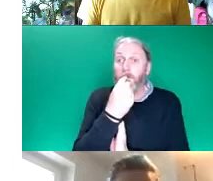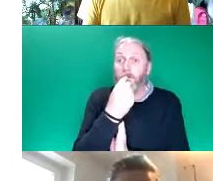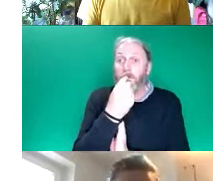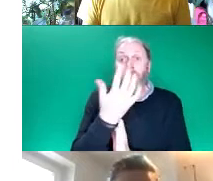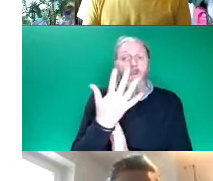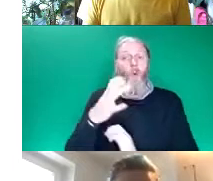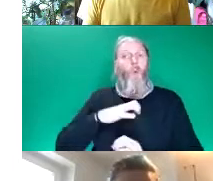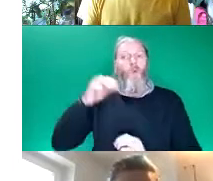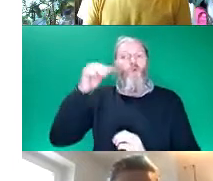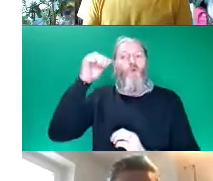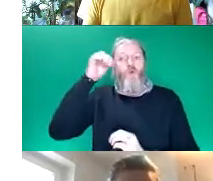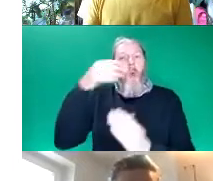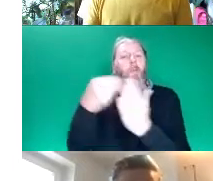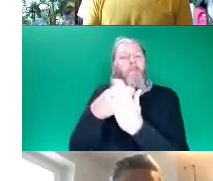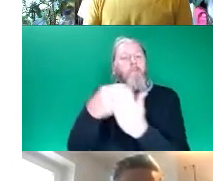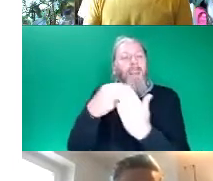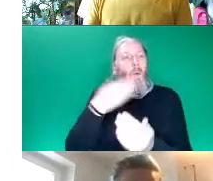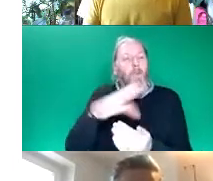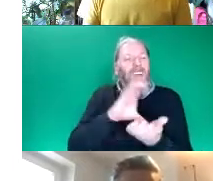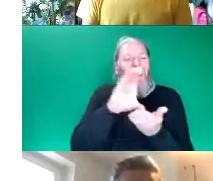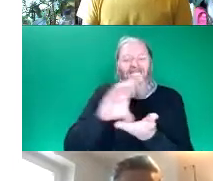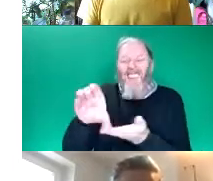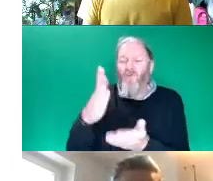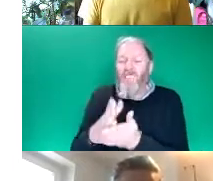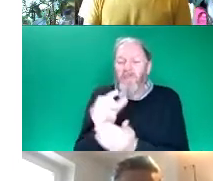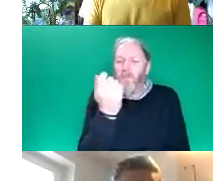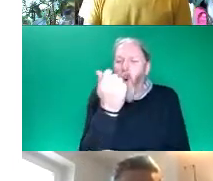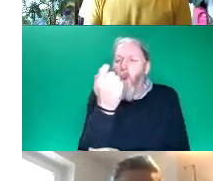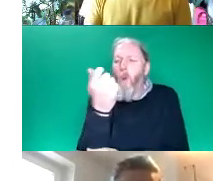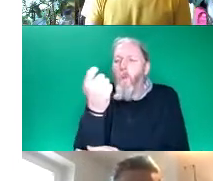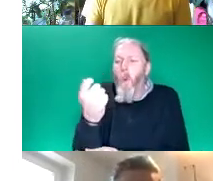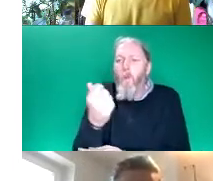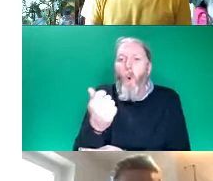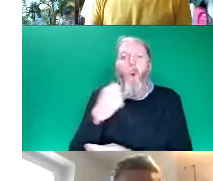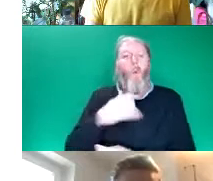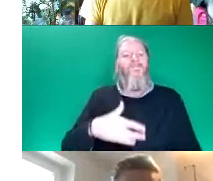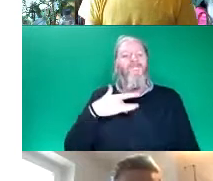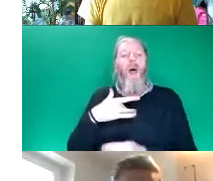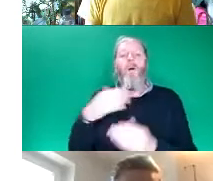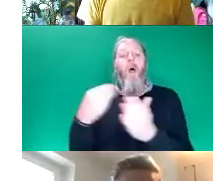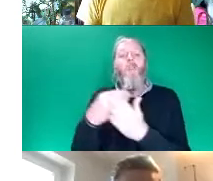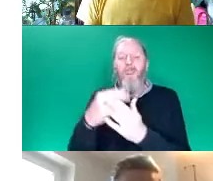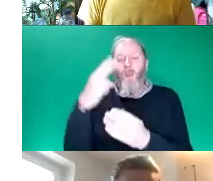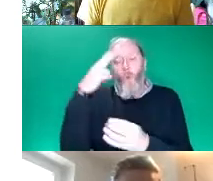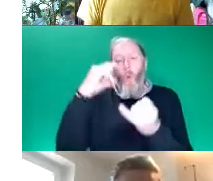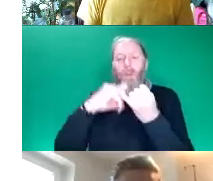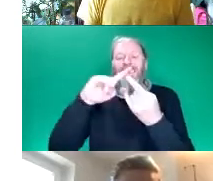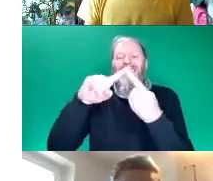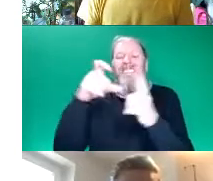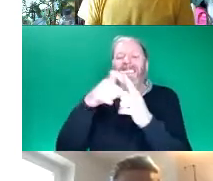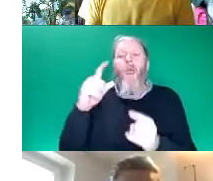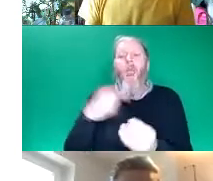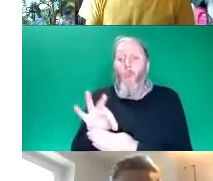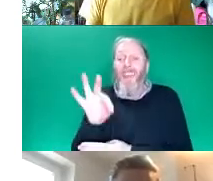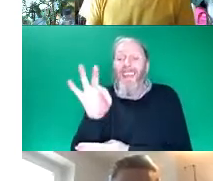are comparatively very small but we saw it much more as seed money, not any expectation it would necessarily